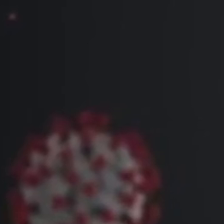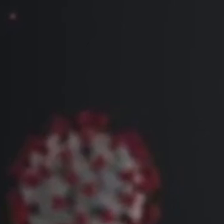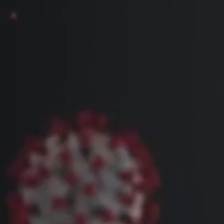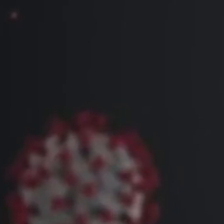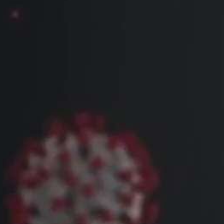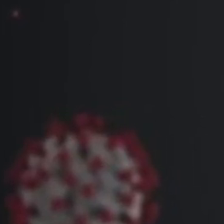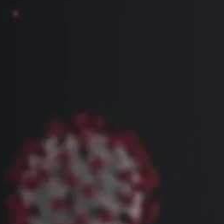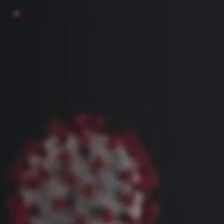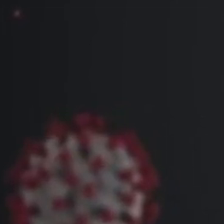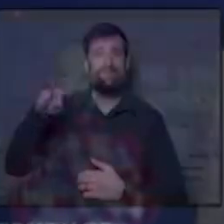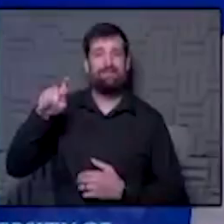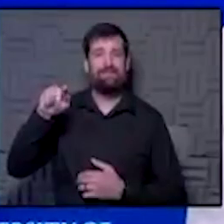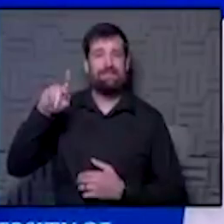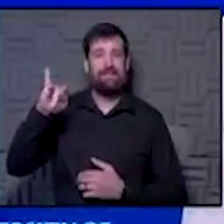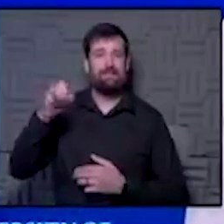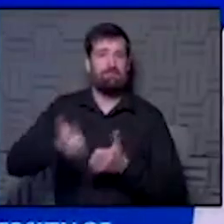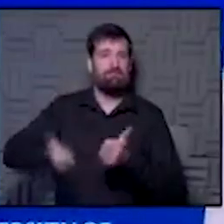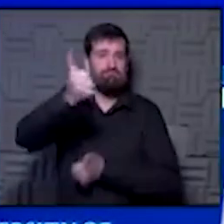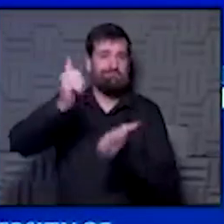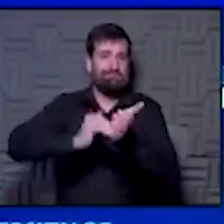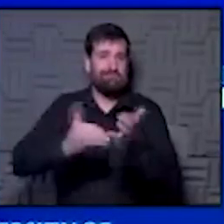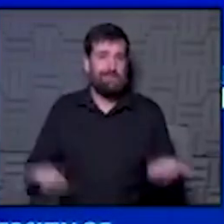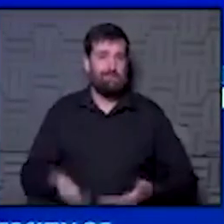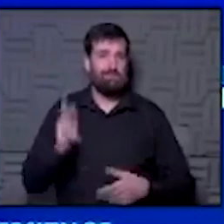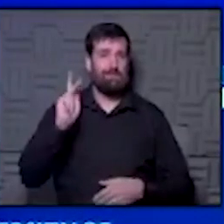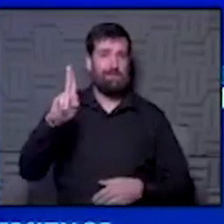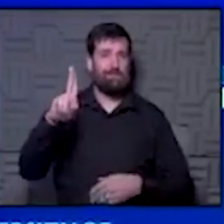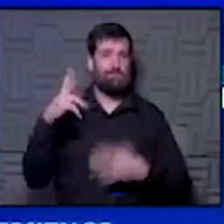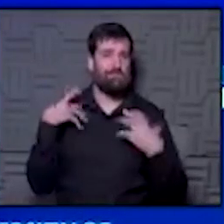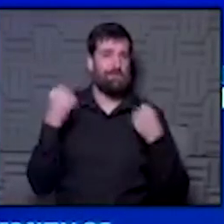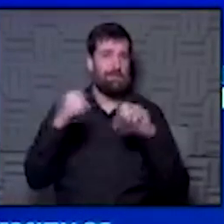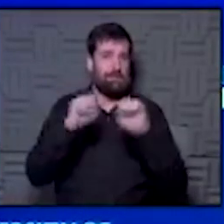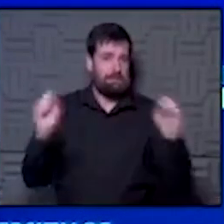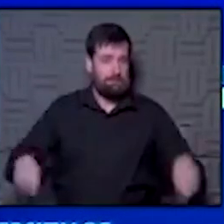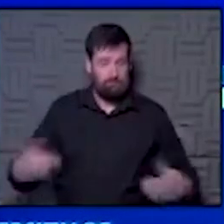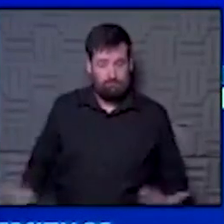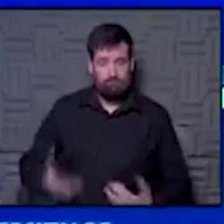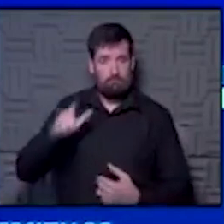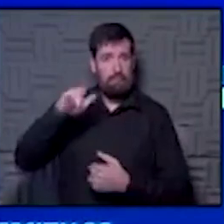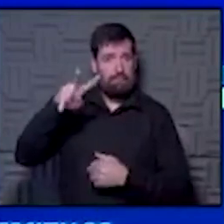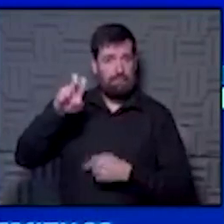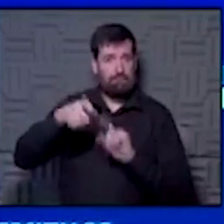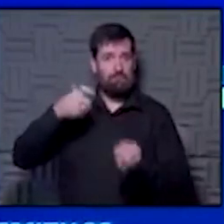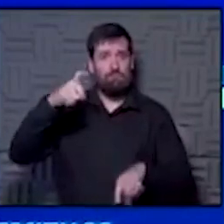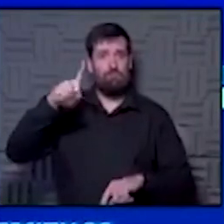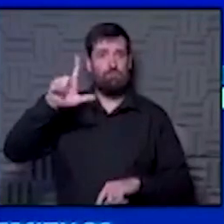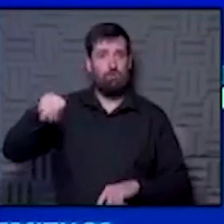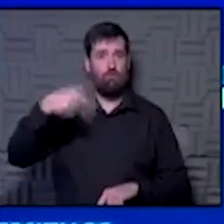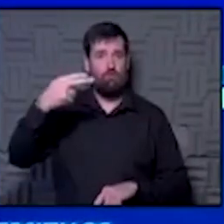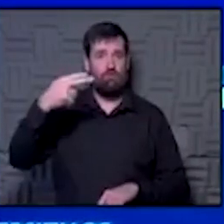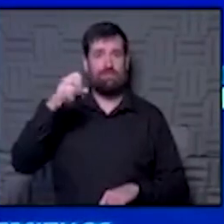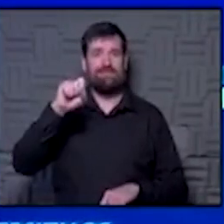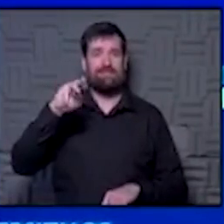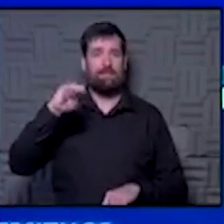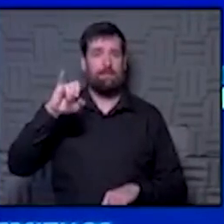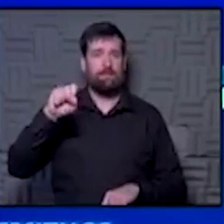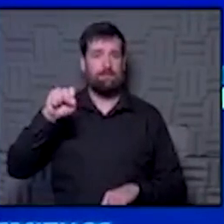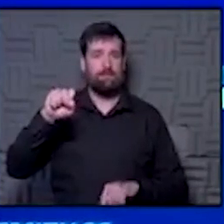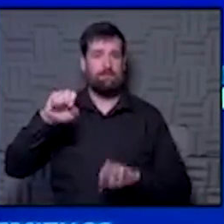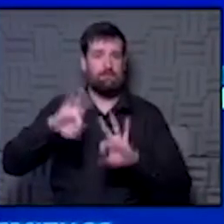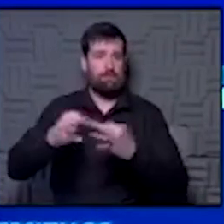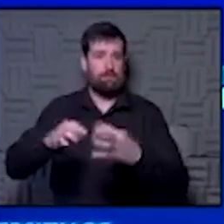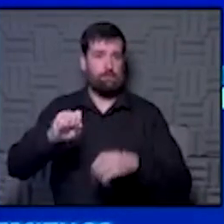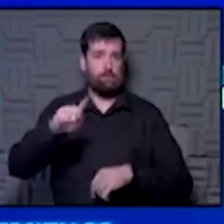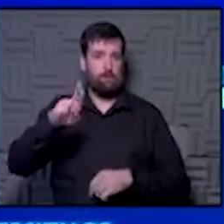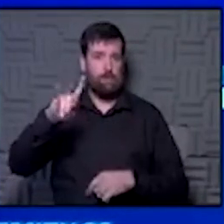Good morning, Steve Stiefs, Chief Medical Officer here at the University of Kansas Health System broadcasting live with you from the Dolph Simons Family Studio and delighted to be back with you